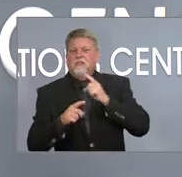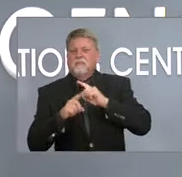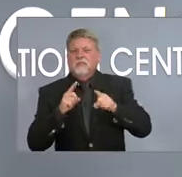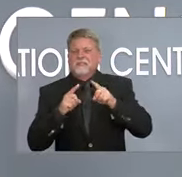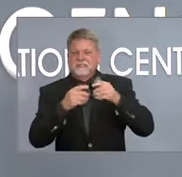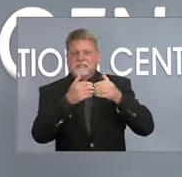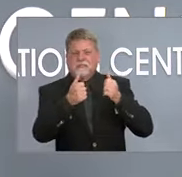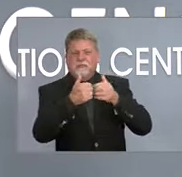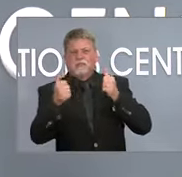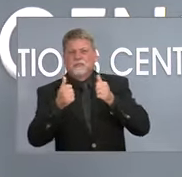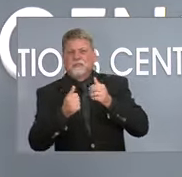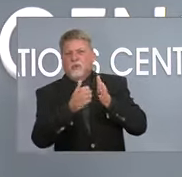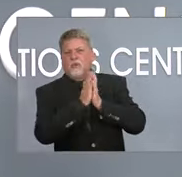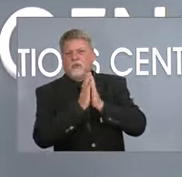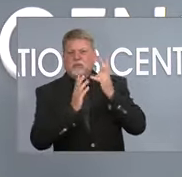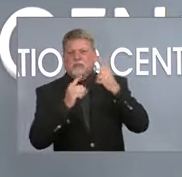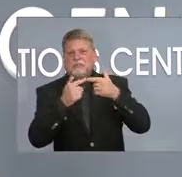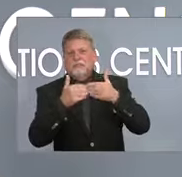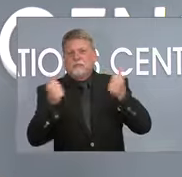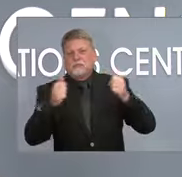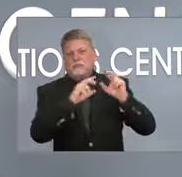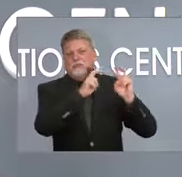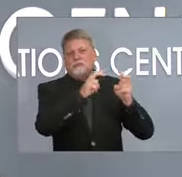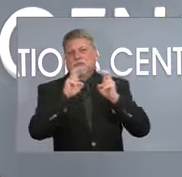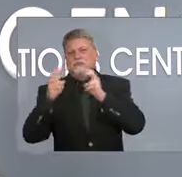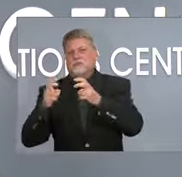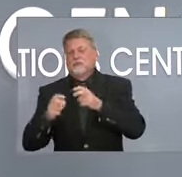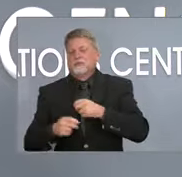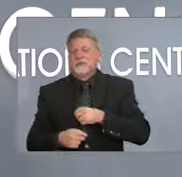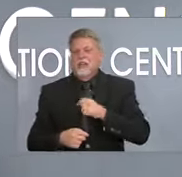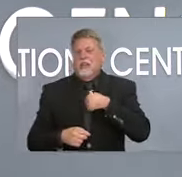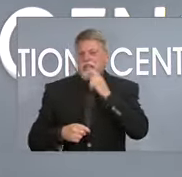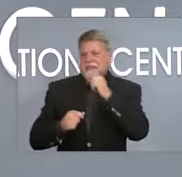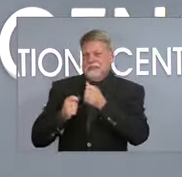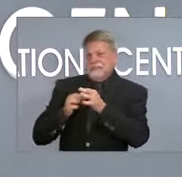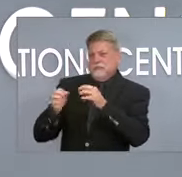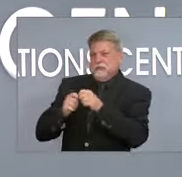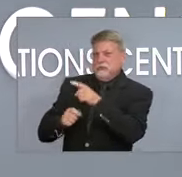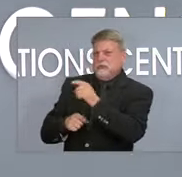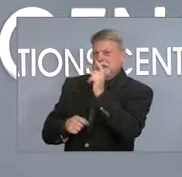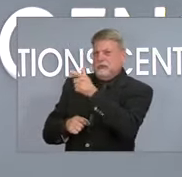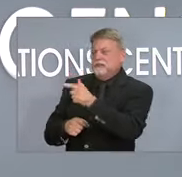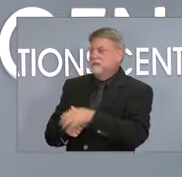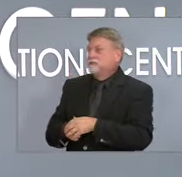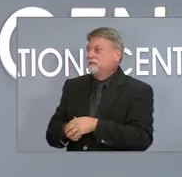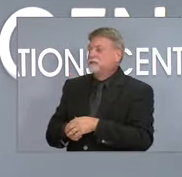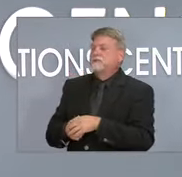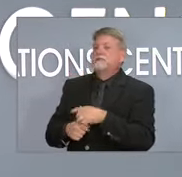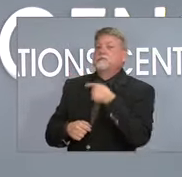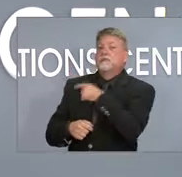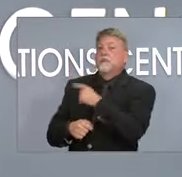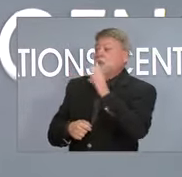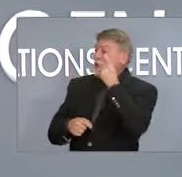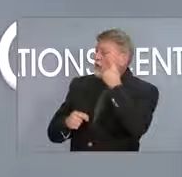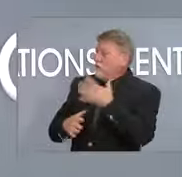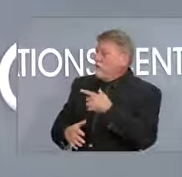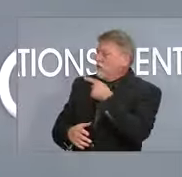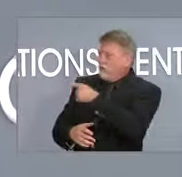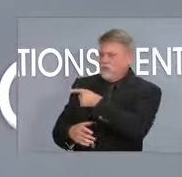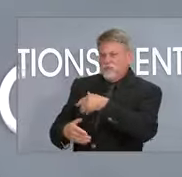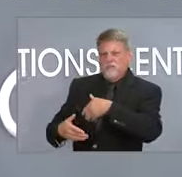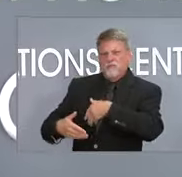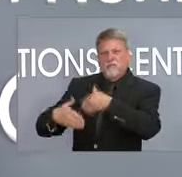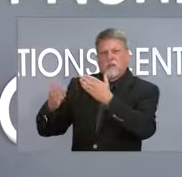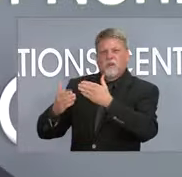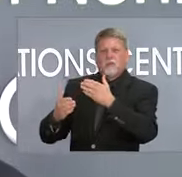all are trying to address. There are two different issues. is right. And then, Governor, you had brought up the issue that we've seen recently at some of the school board meetings and